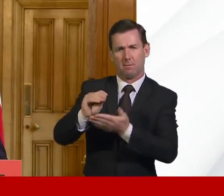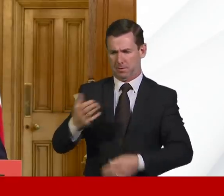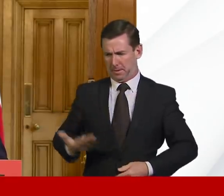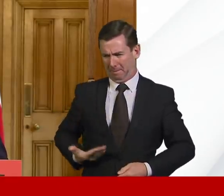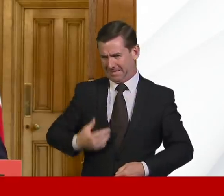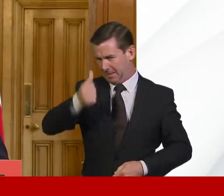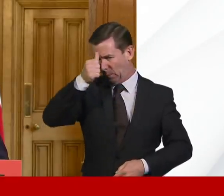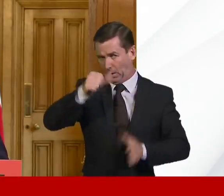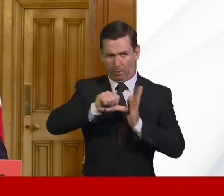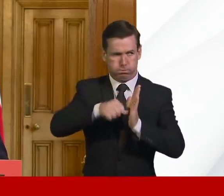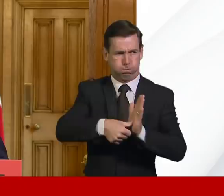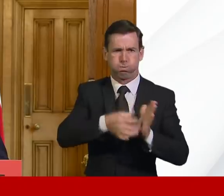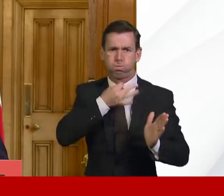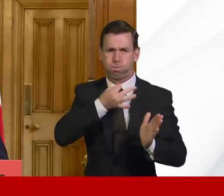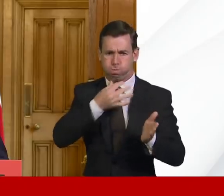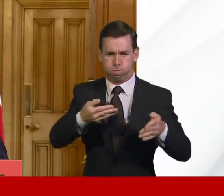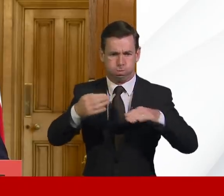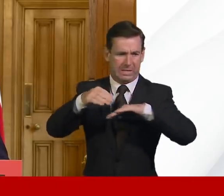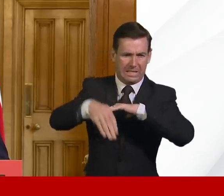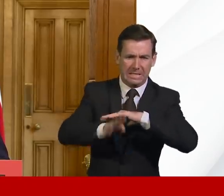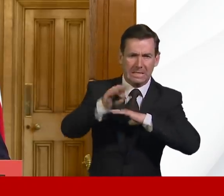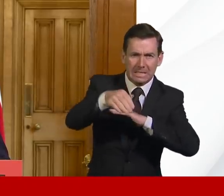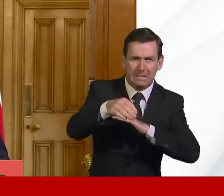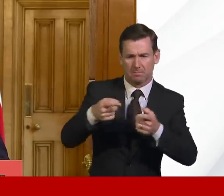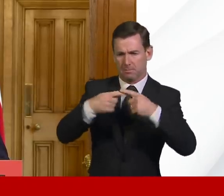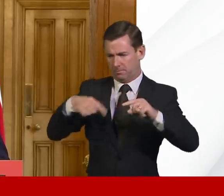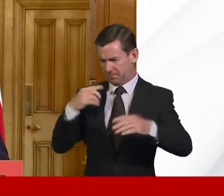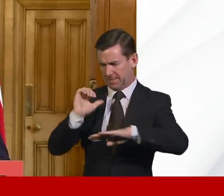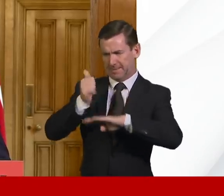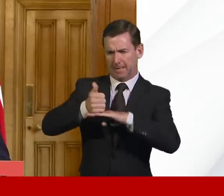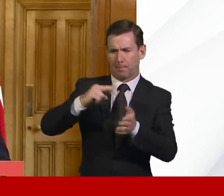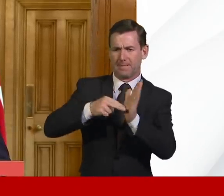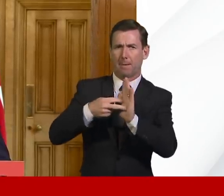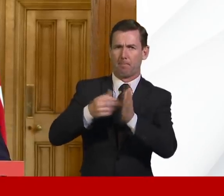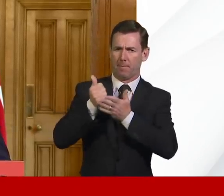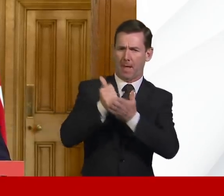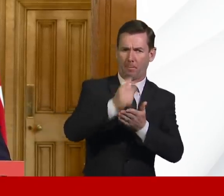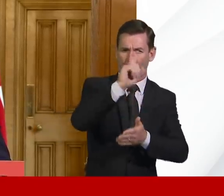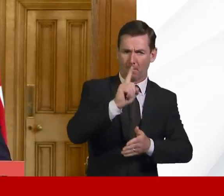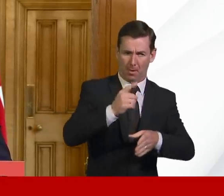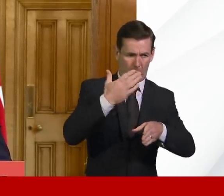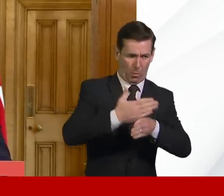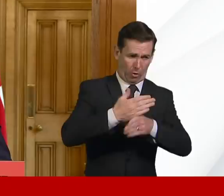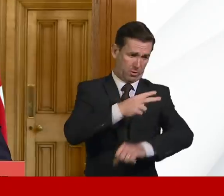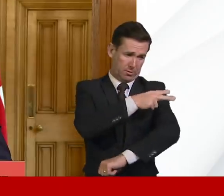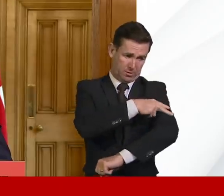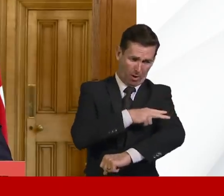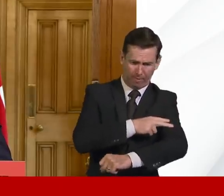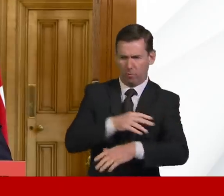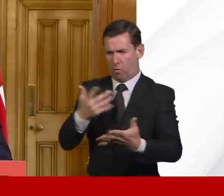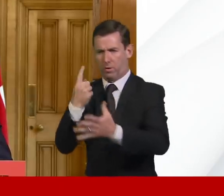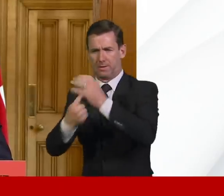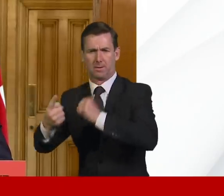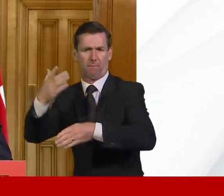at this difficult time, we have set out income support schemes for both the employed and self-employed, as well as